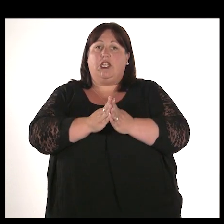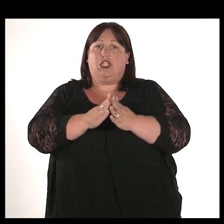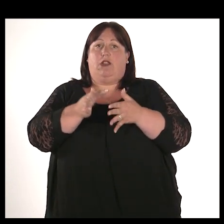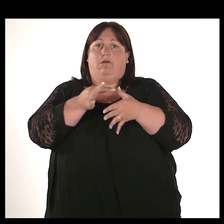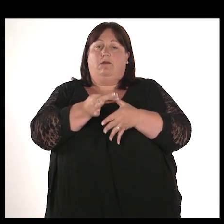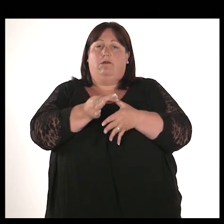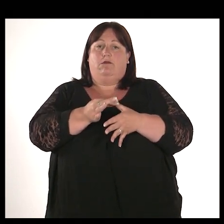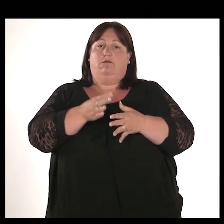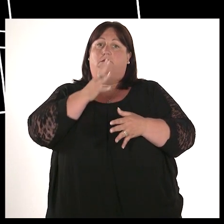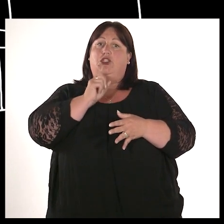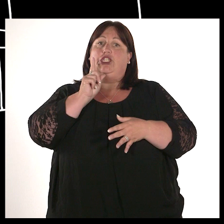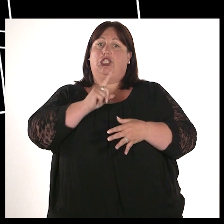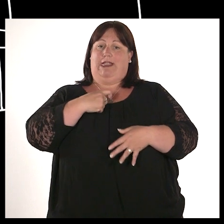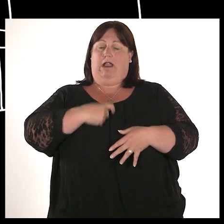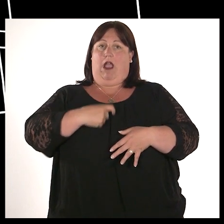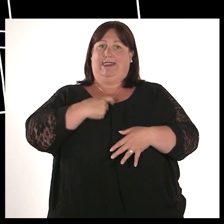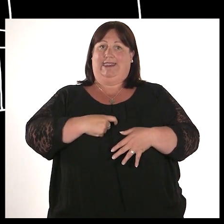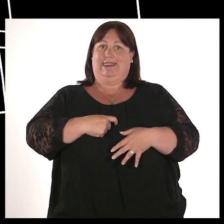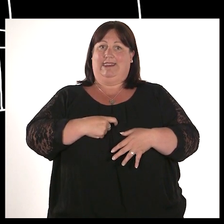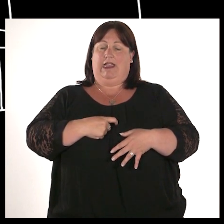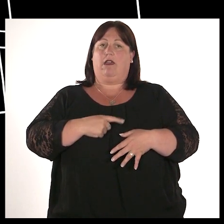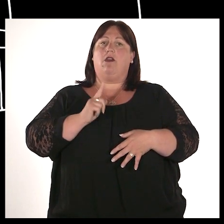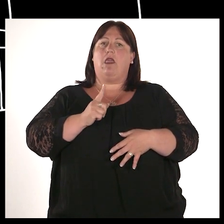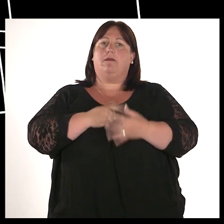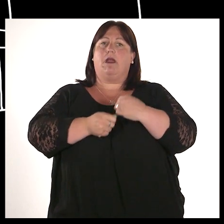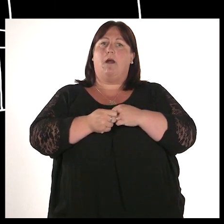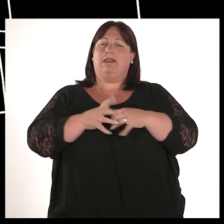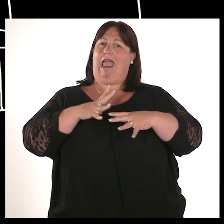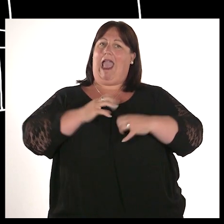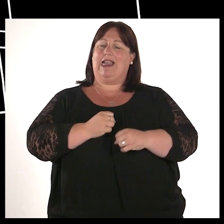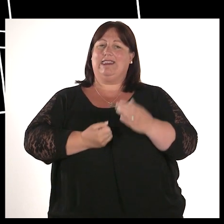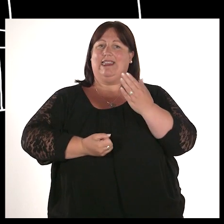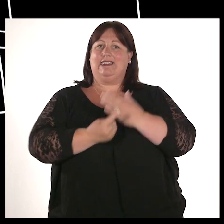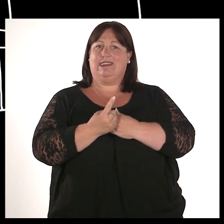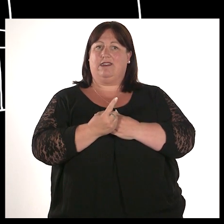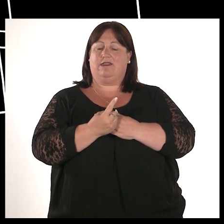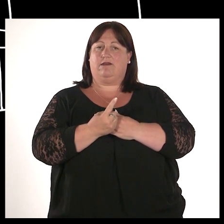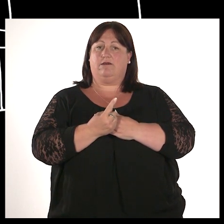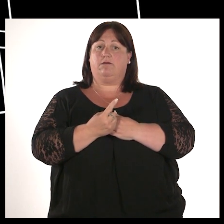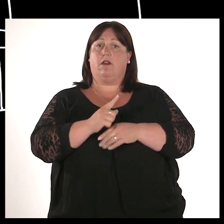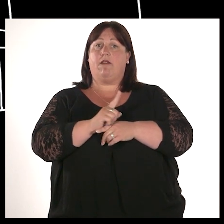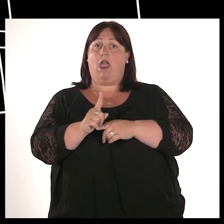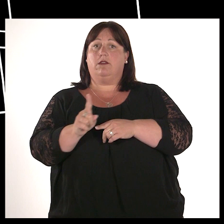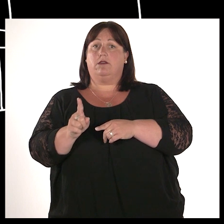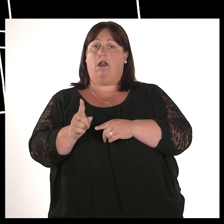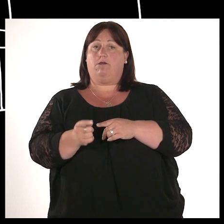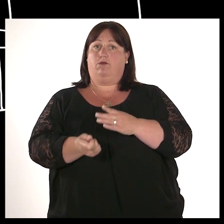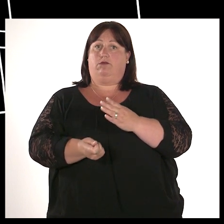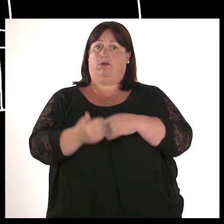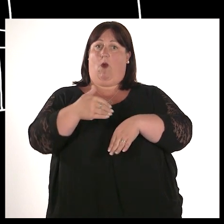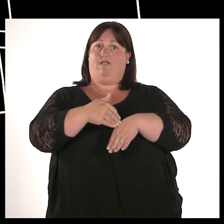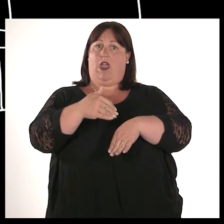identity it becomes a hate incident in the eyes of the police. If a criminal offence occurs that makes it a hate crime.